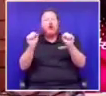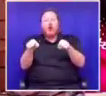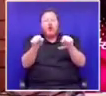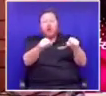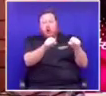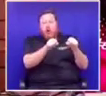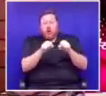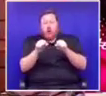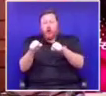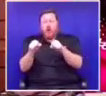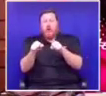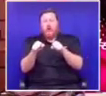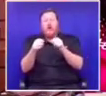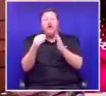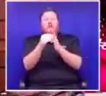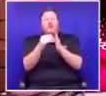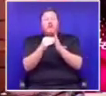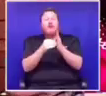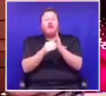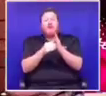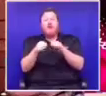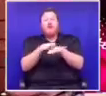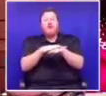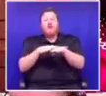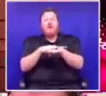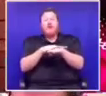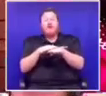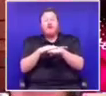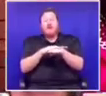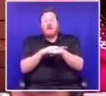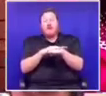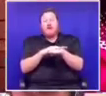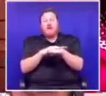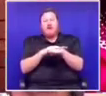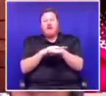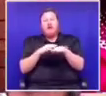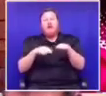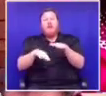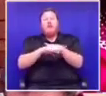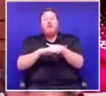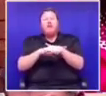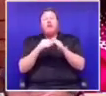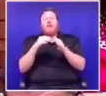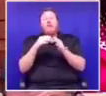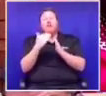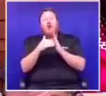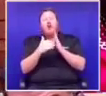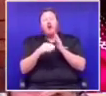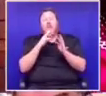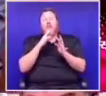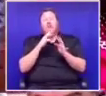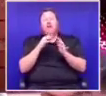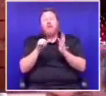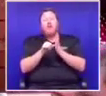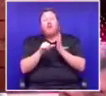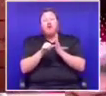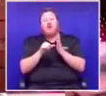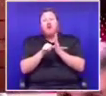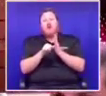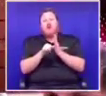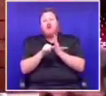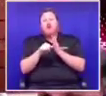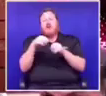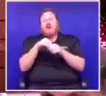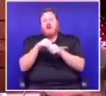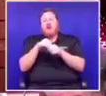Regarding the implementation of the basic minimum program of priorities contained on the statement of the intent